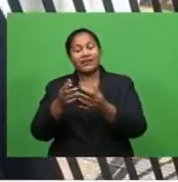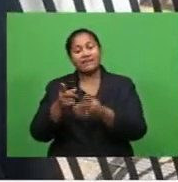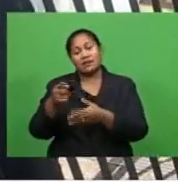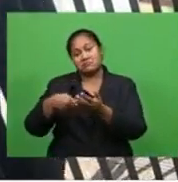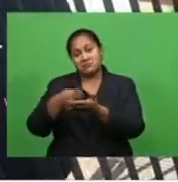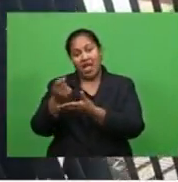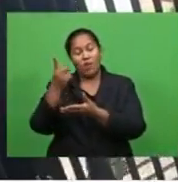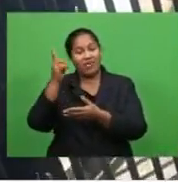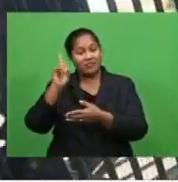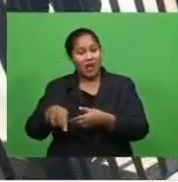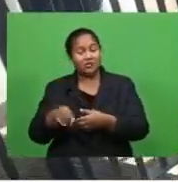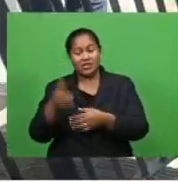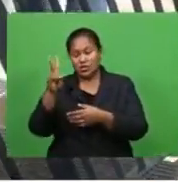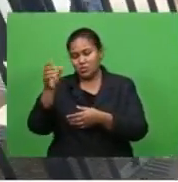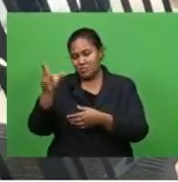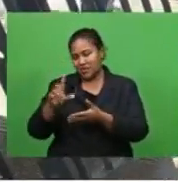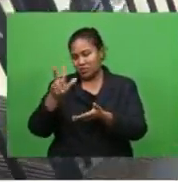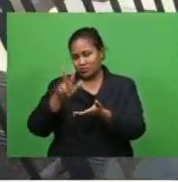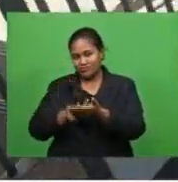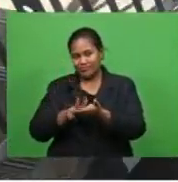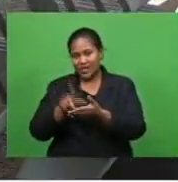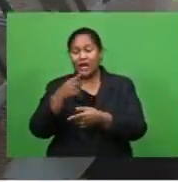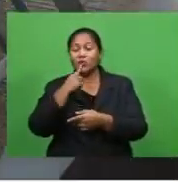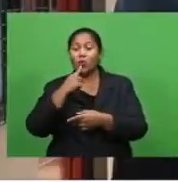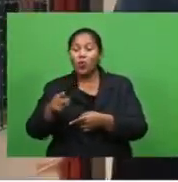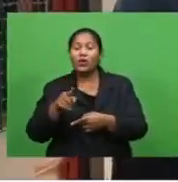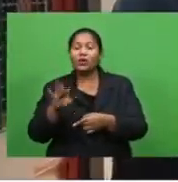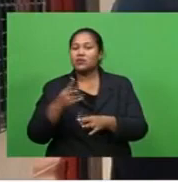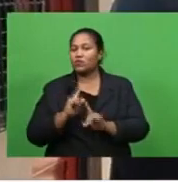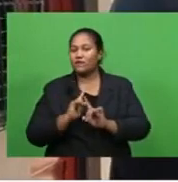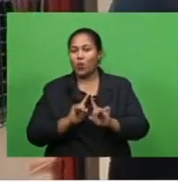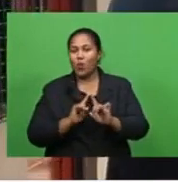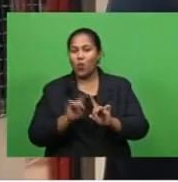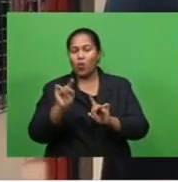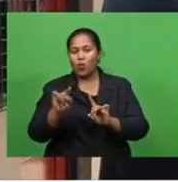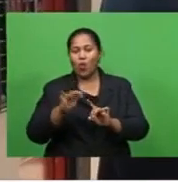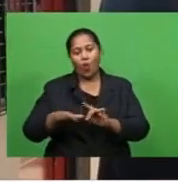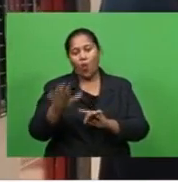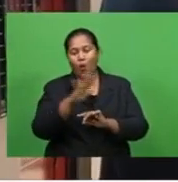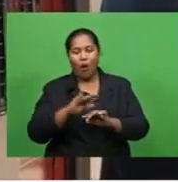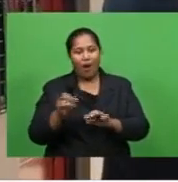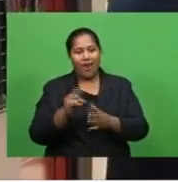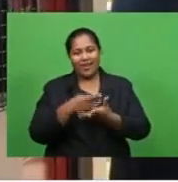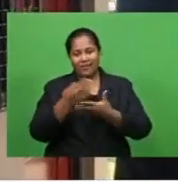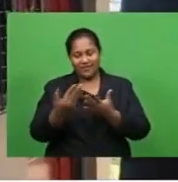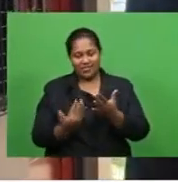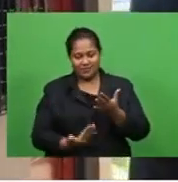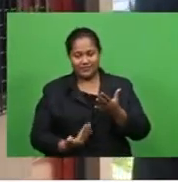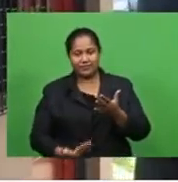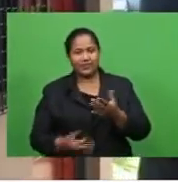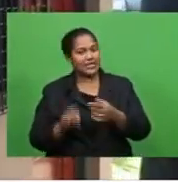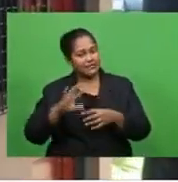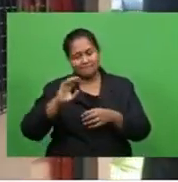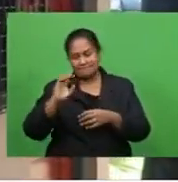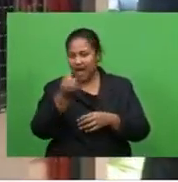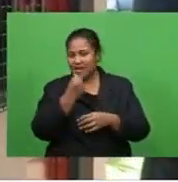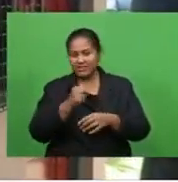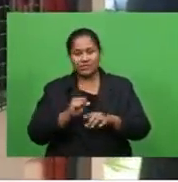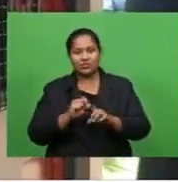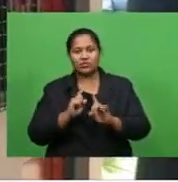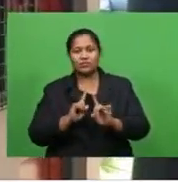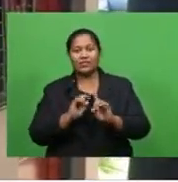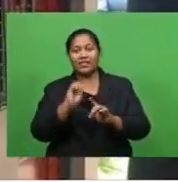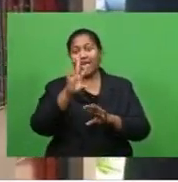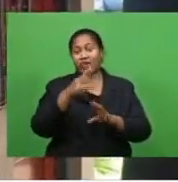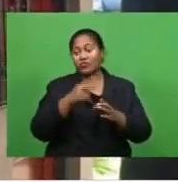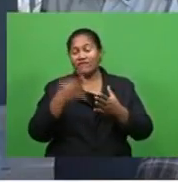with two sureties and has ordered Saeed to comply with all his bail conditions. He must adhere to the 10 p.m. to